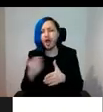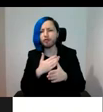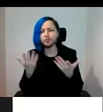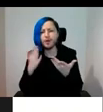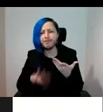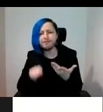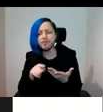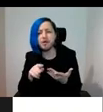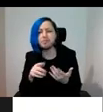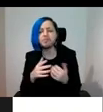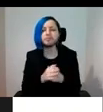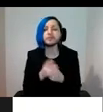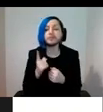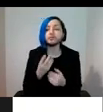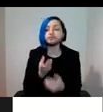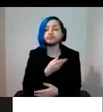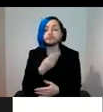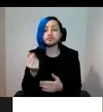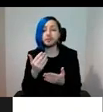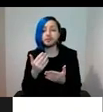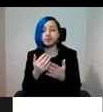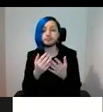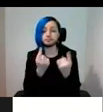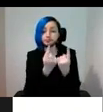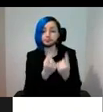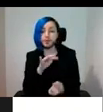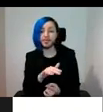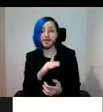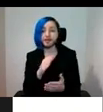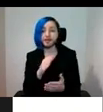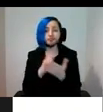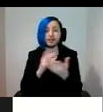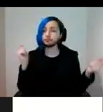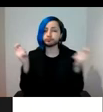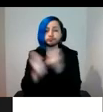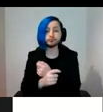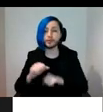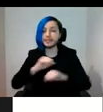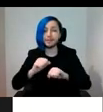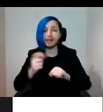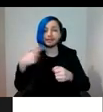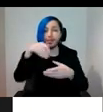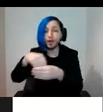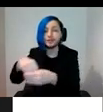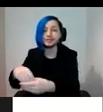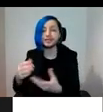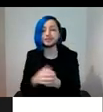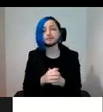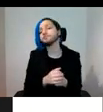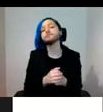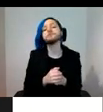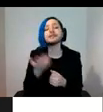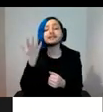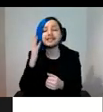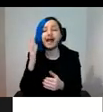most sound pieces in the exhibition convincingly transformed a space and its contents. Some made direct and political